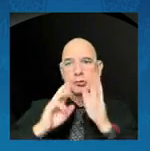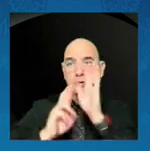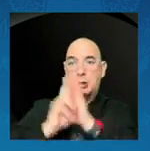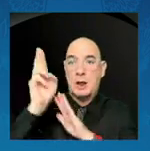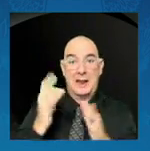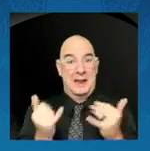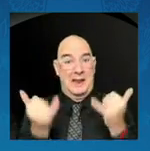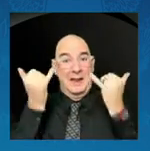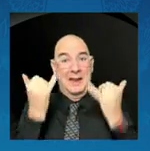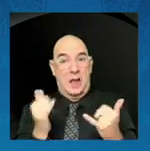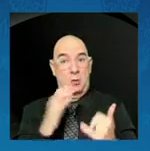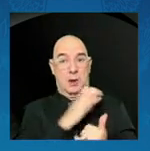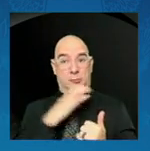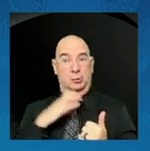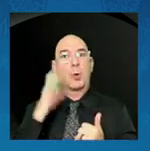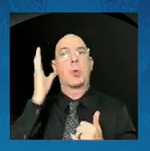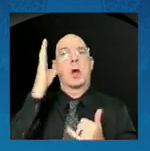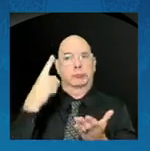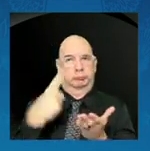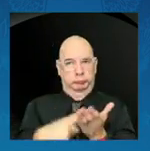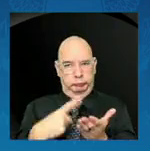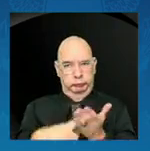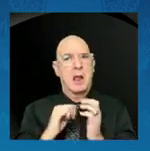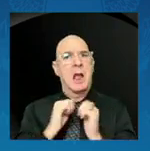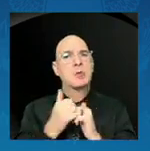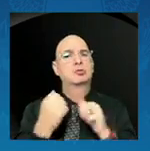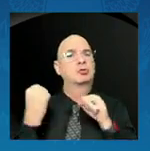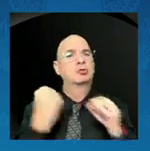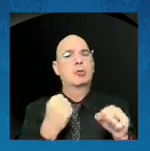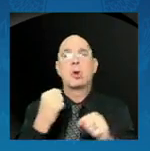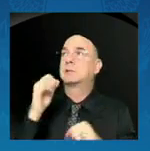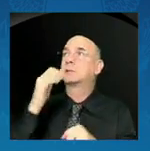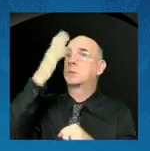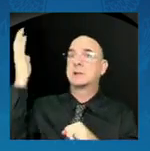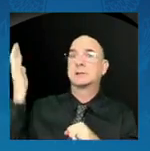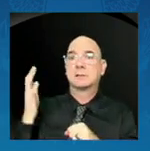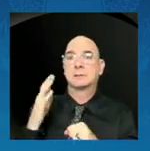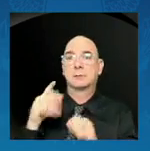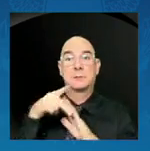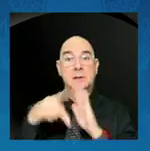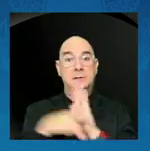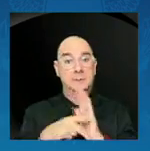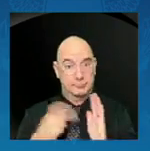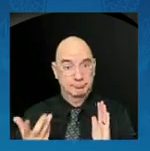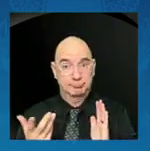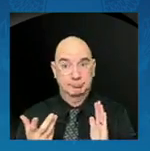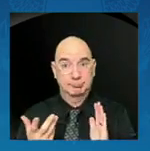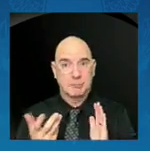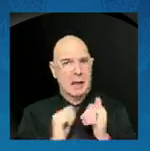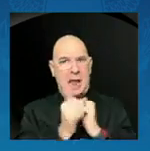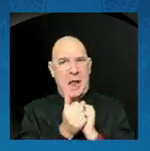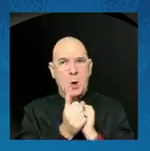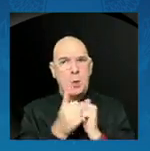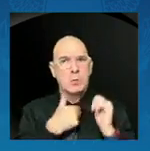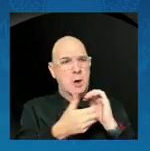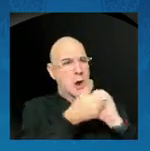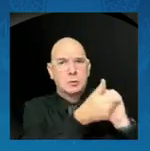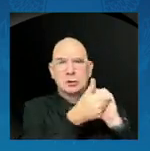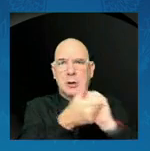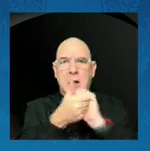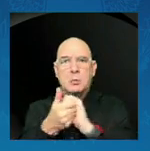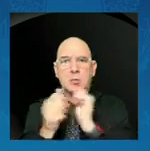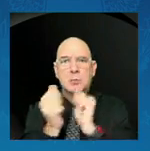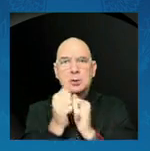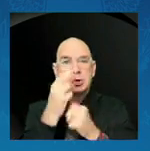space policy. And how we can partner with union leaders and business leaders